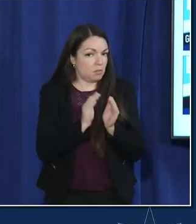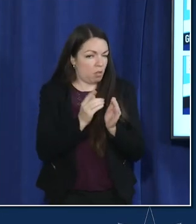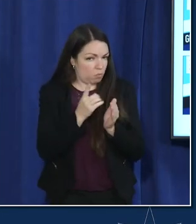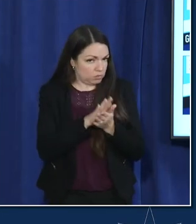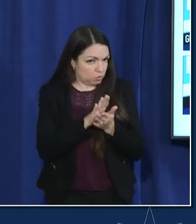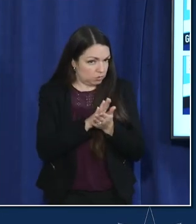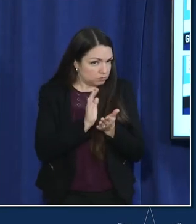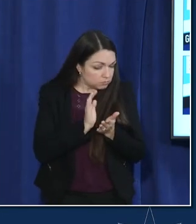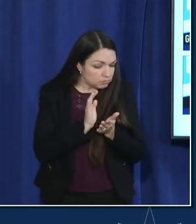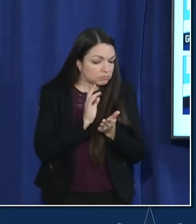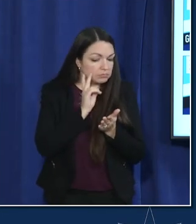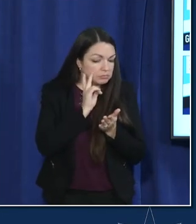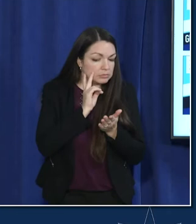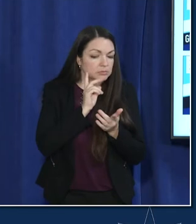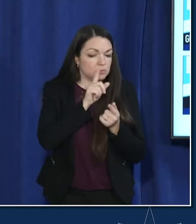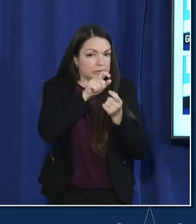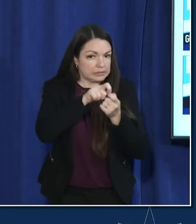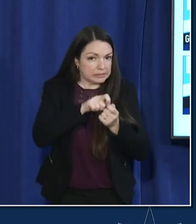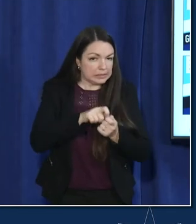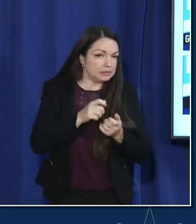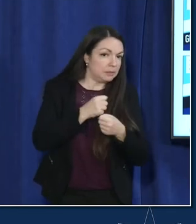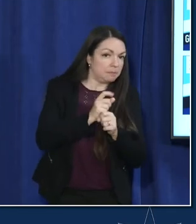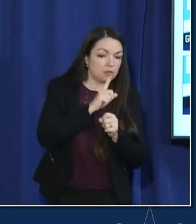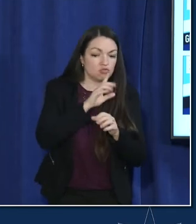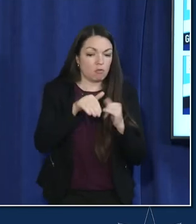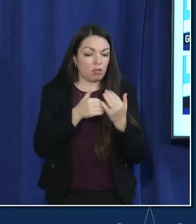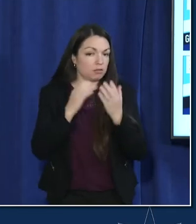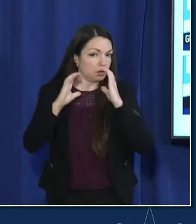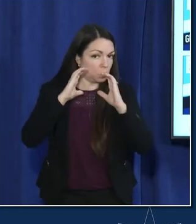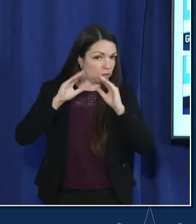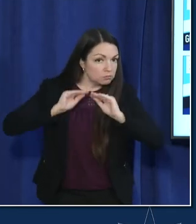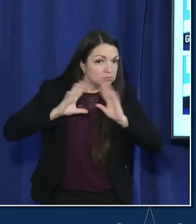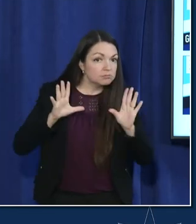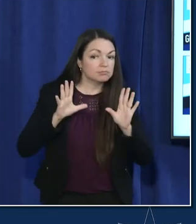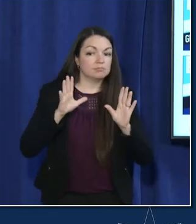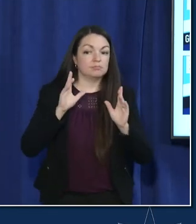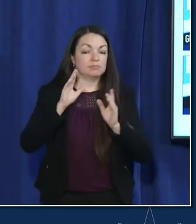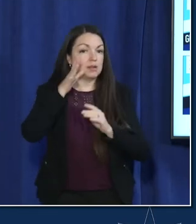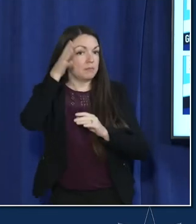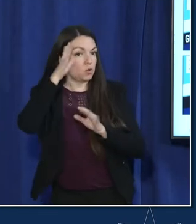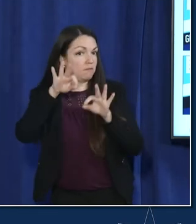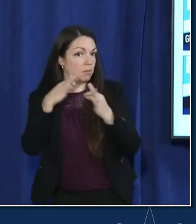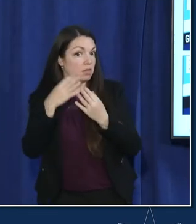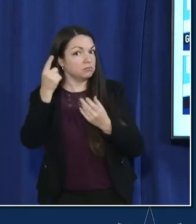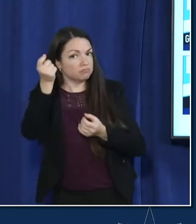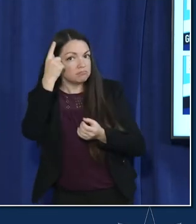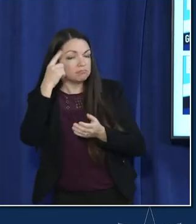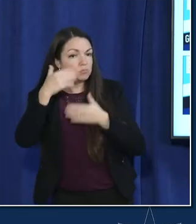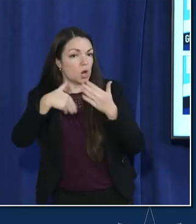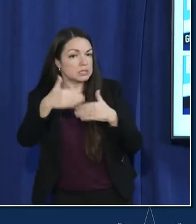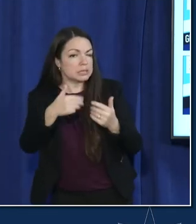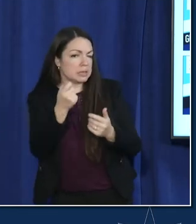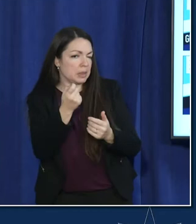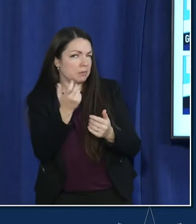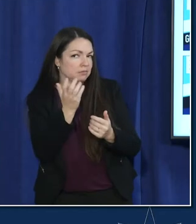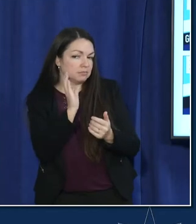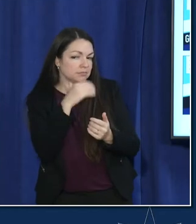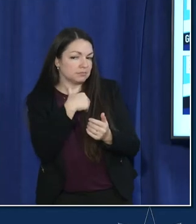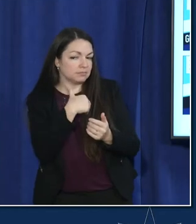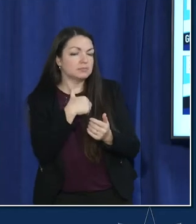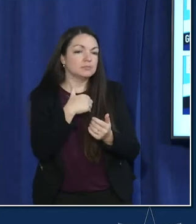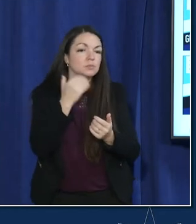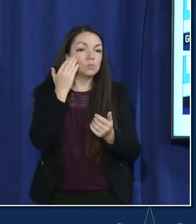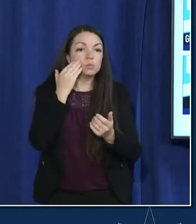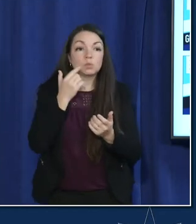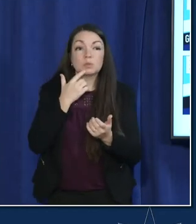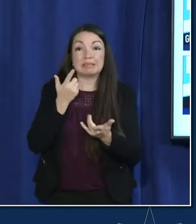details making sure that we've tight communications that our families understand both this process because it is a little odd right we've